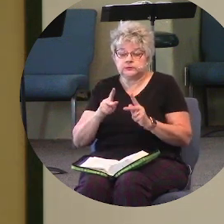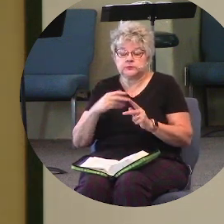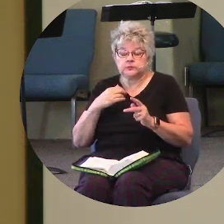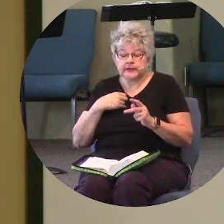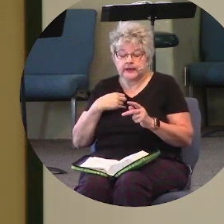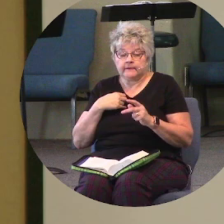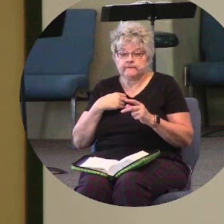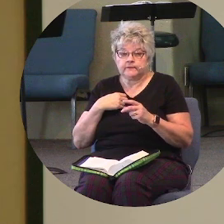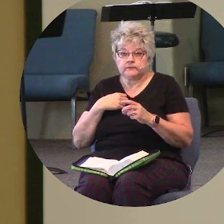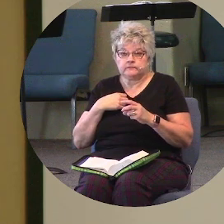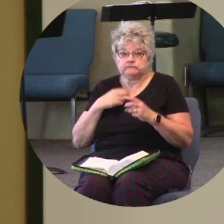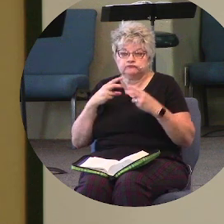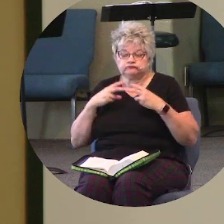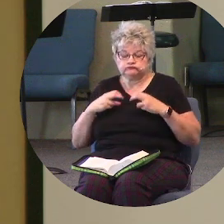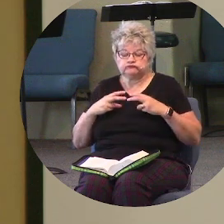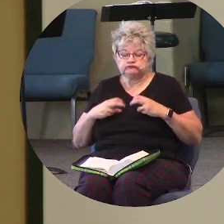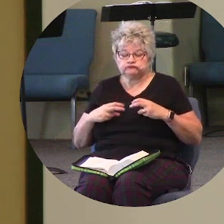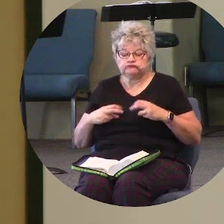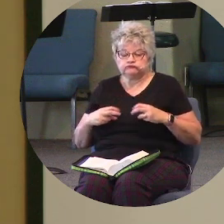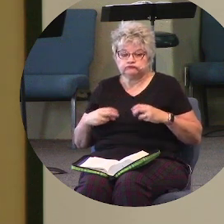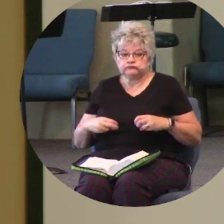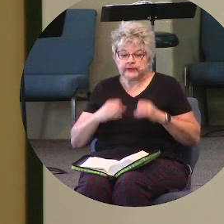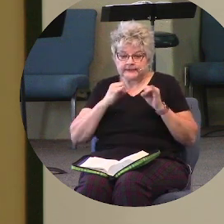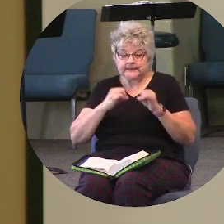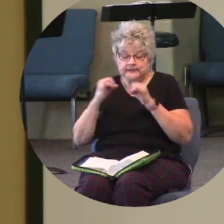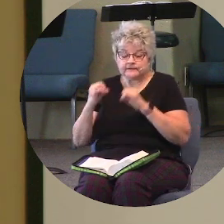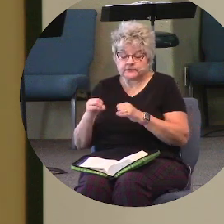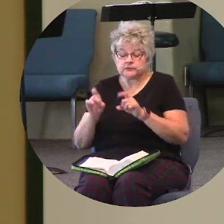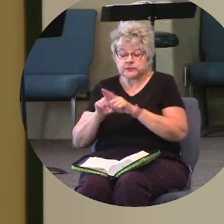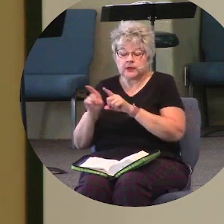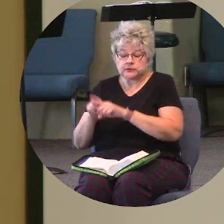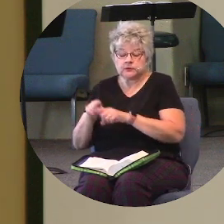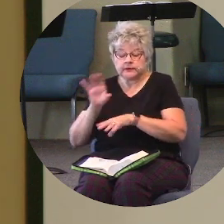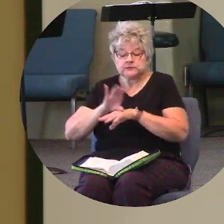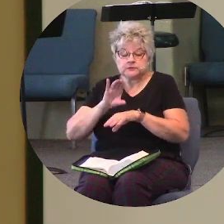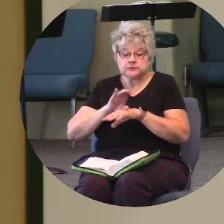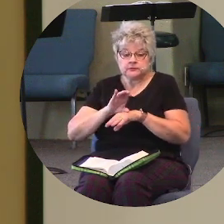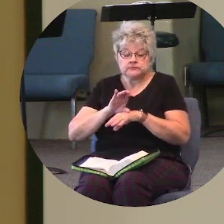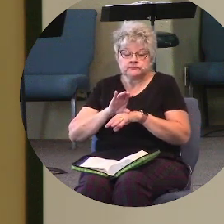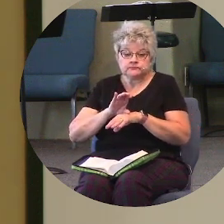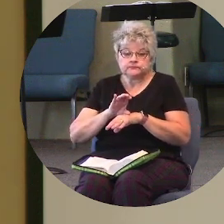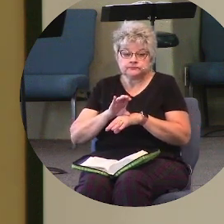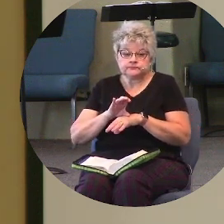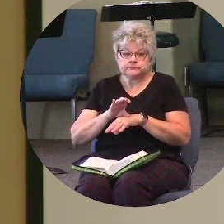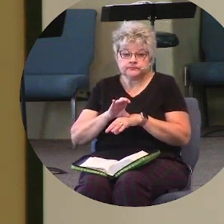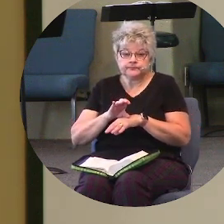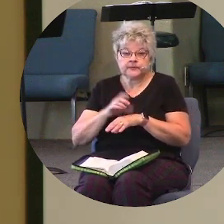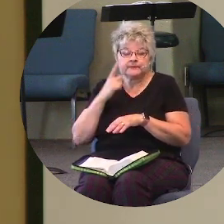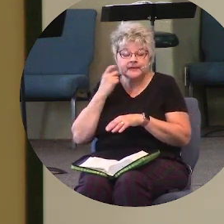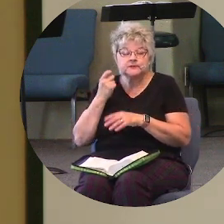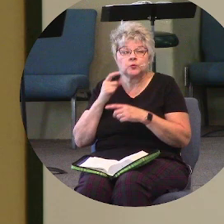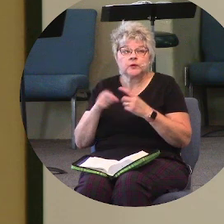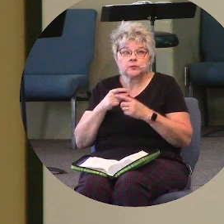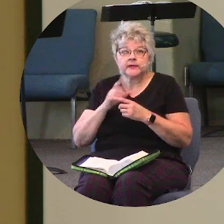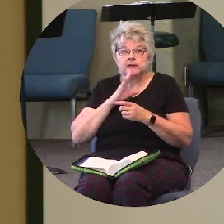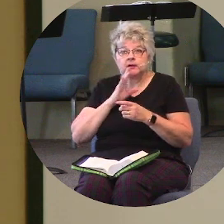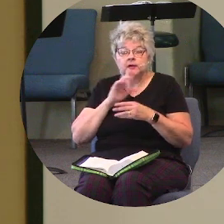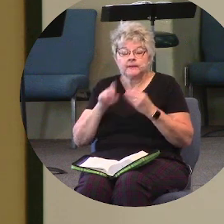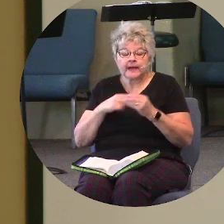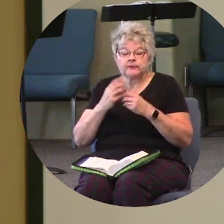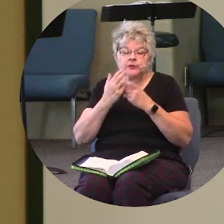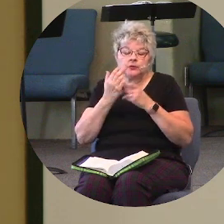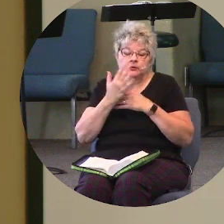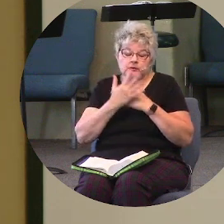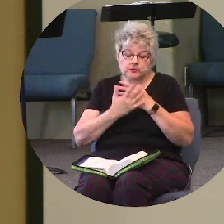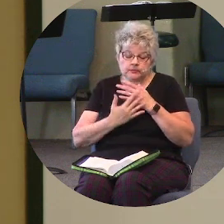reflection as individuals, but also as the church. Because when we talk about the blood of